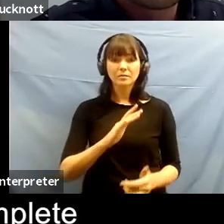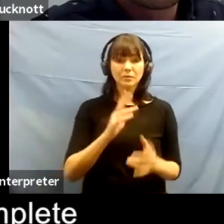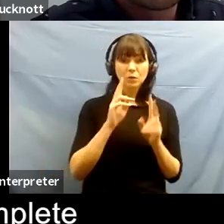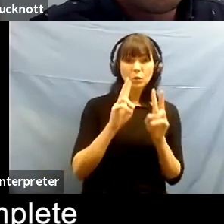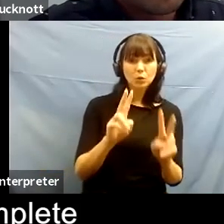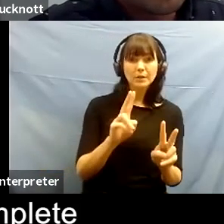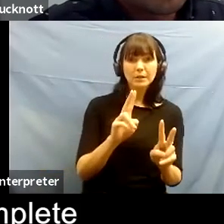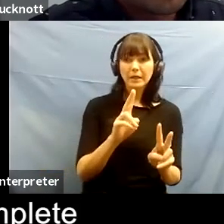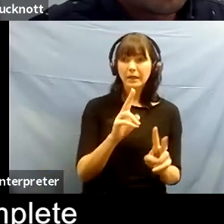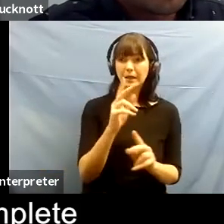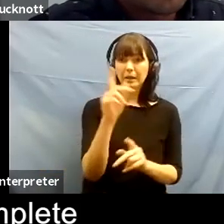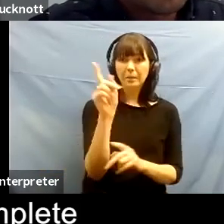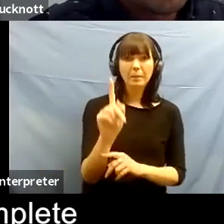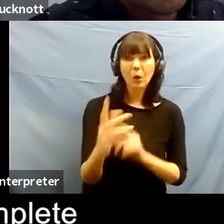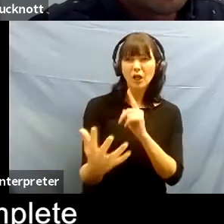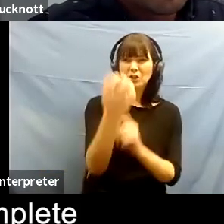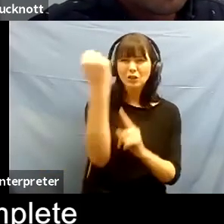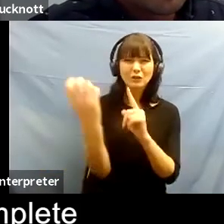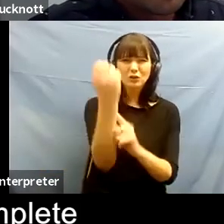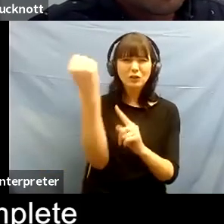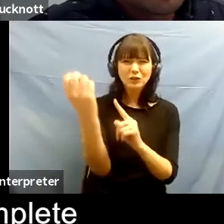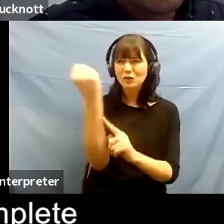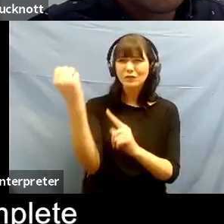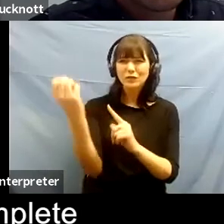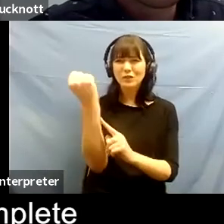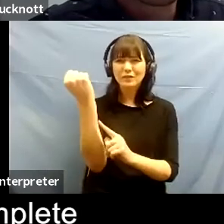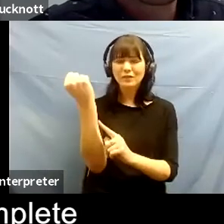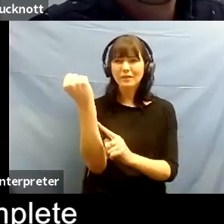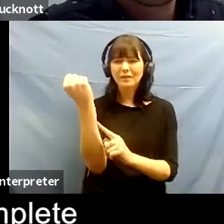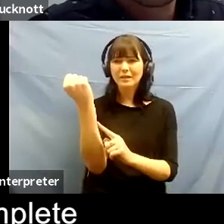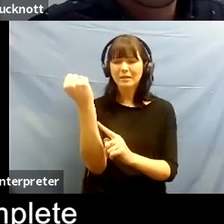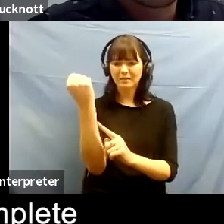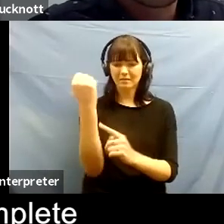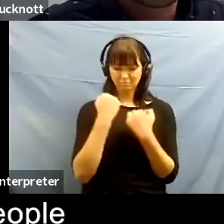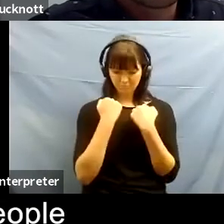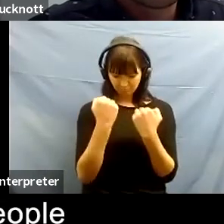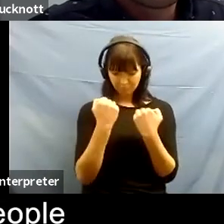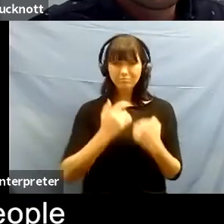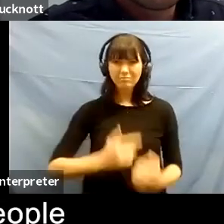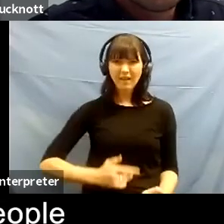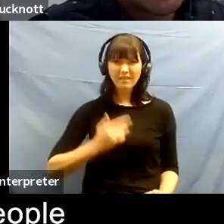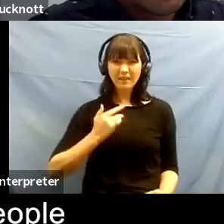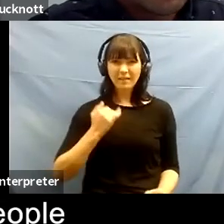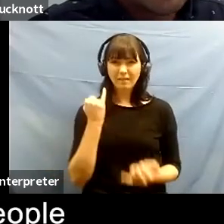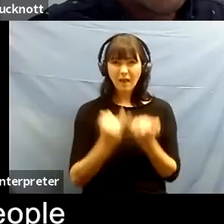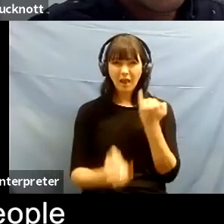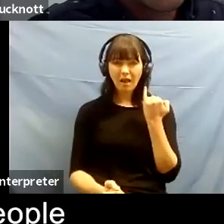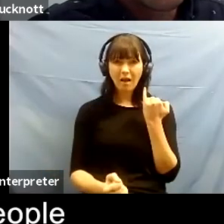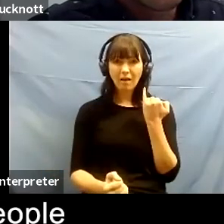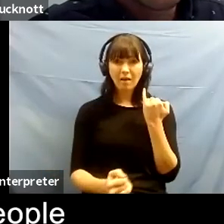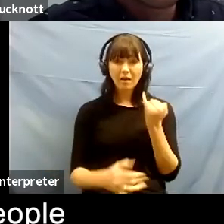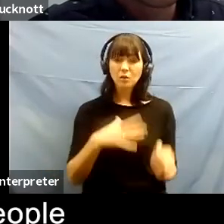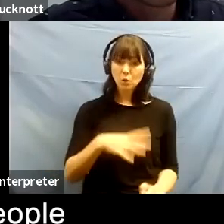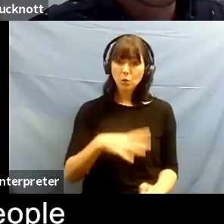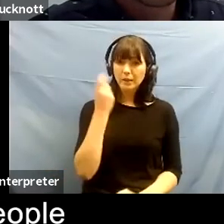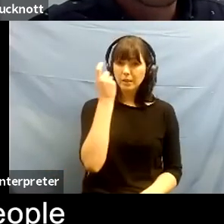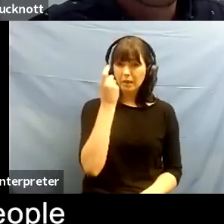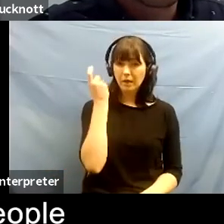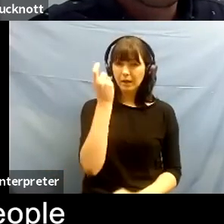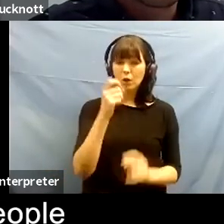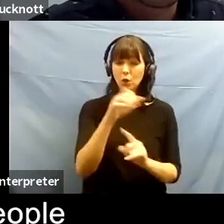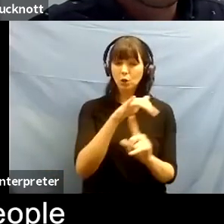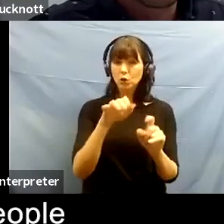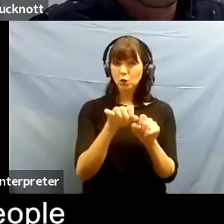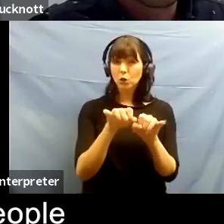much and you just feel like a complete massive failure but you've got to take social media as what it is it's people putting